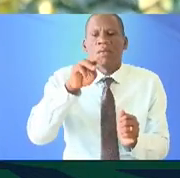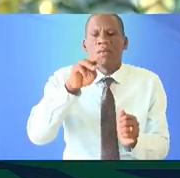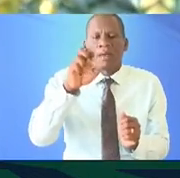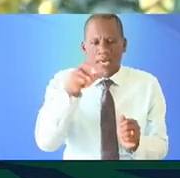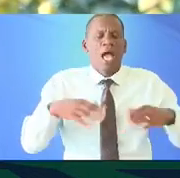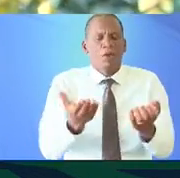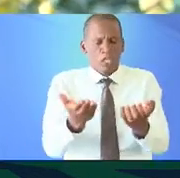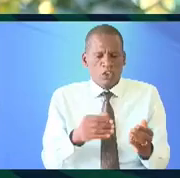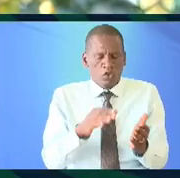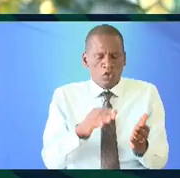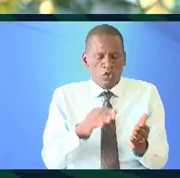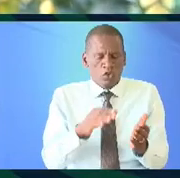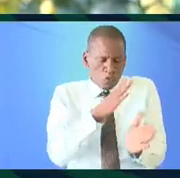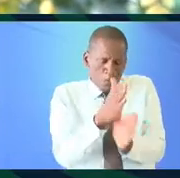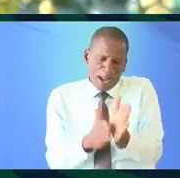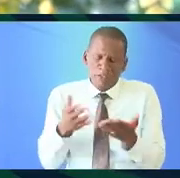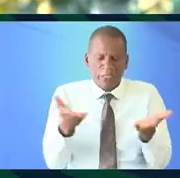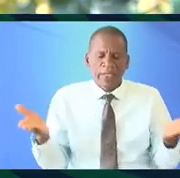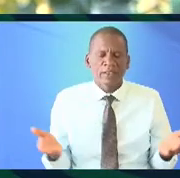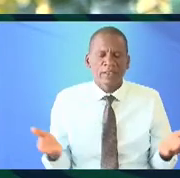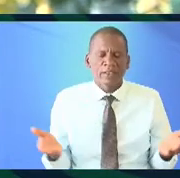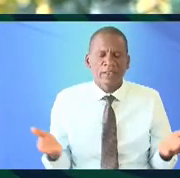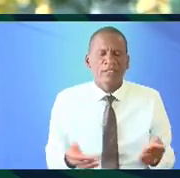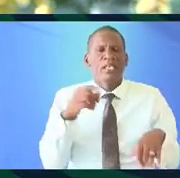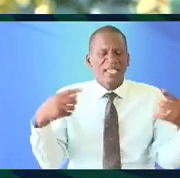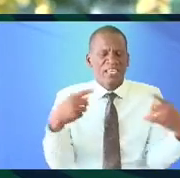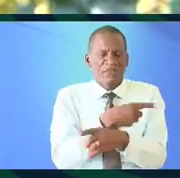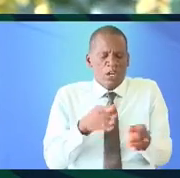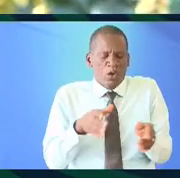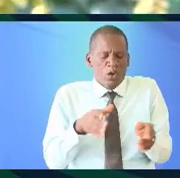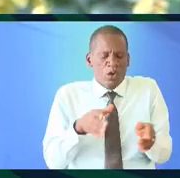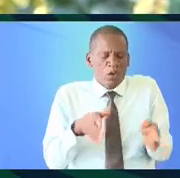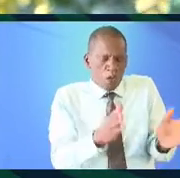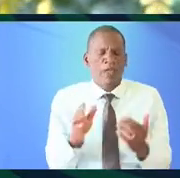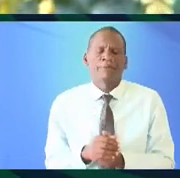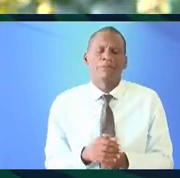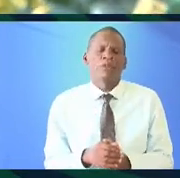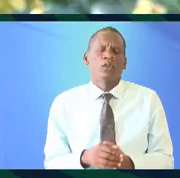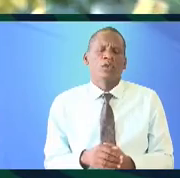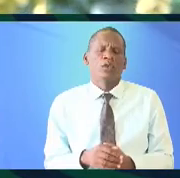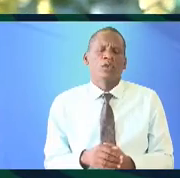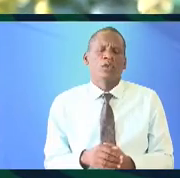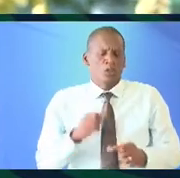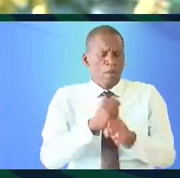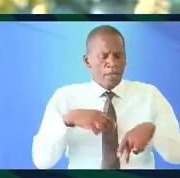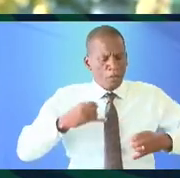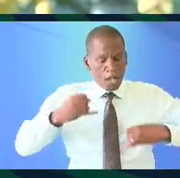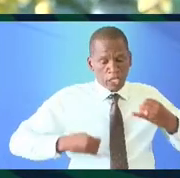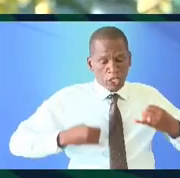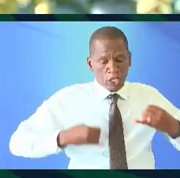about the need to package these products in different formats to excite